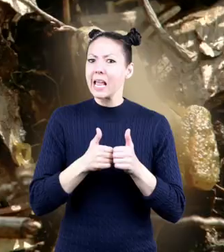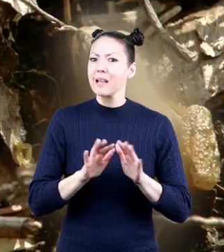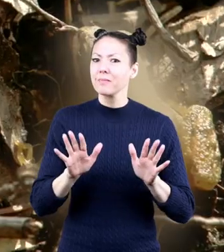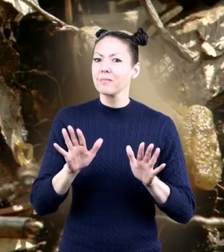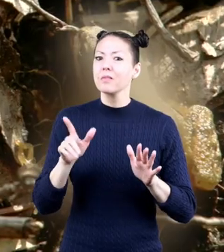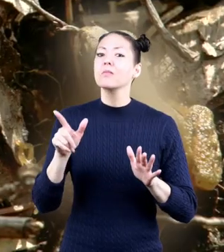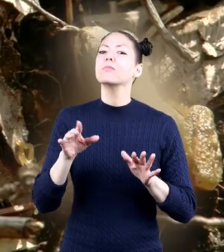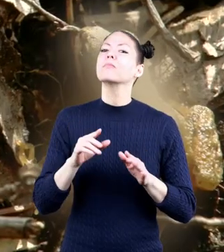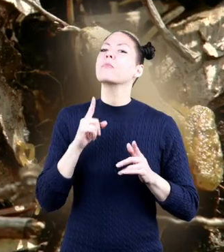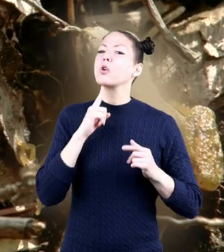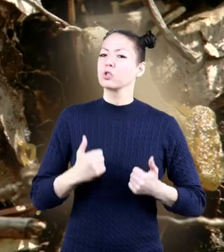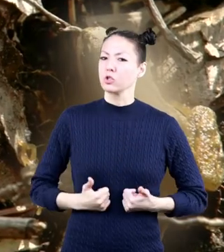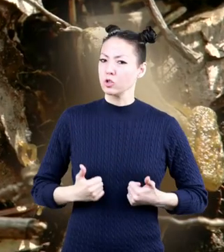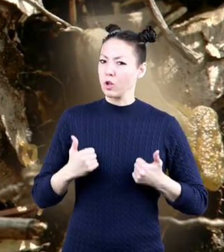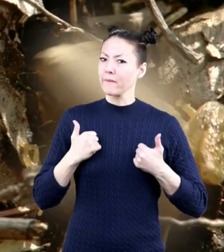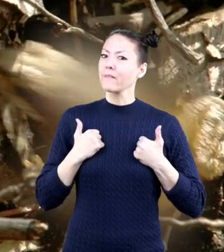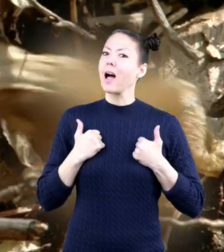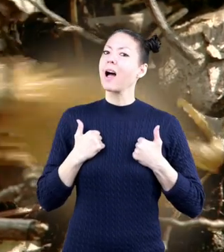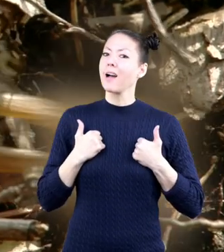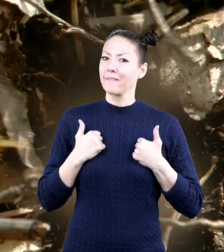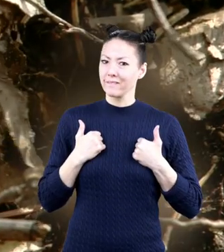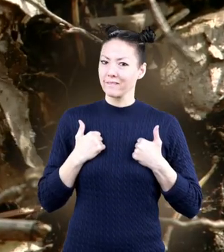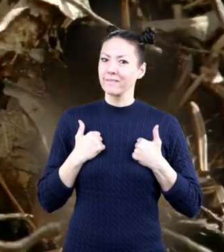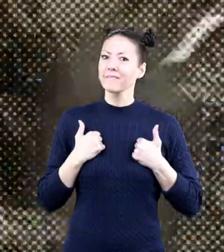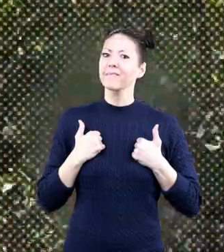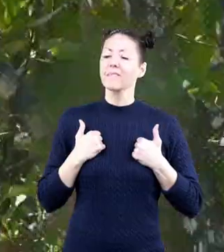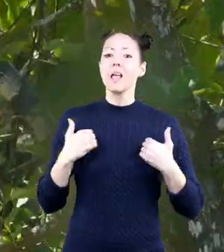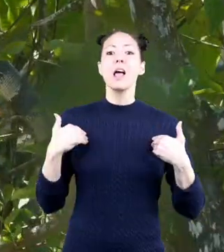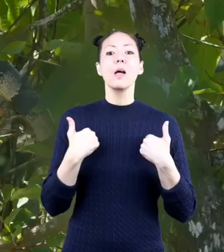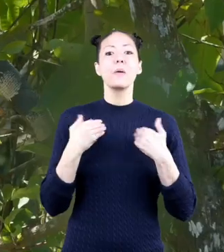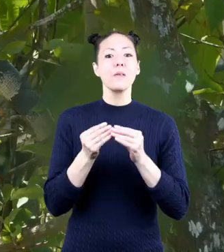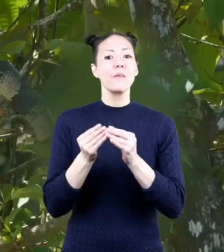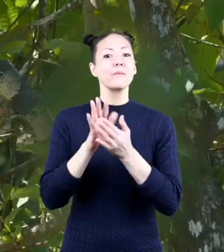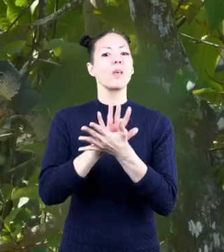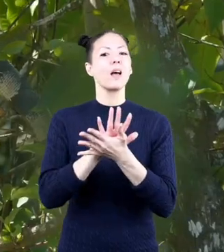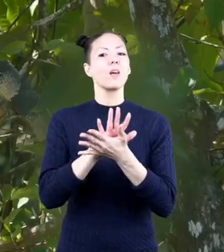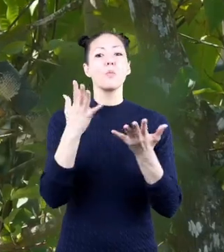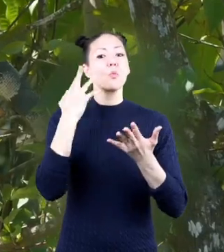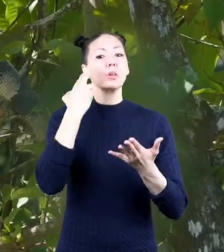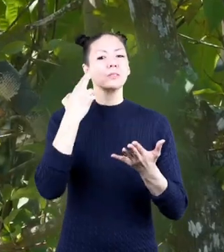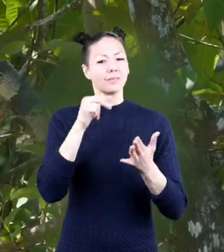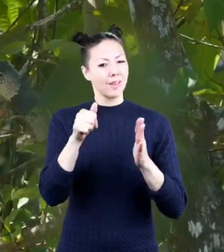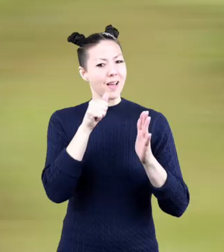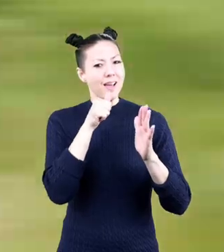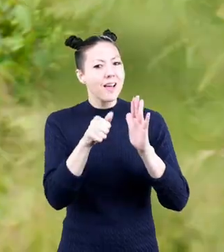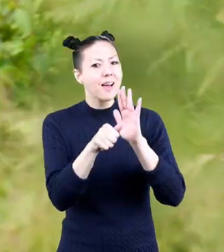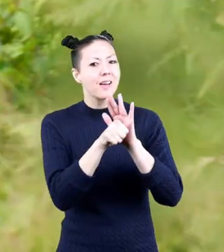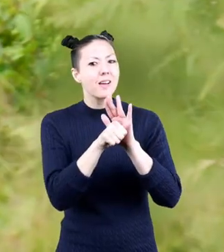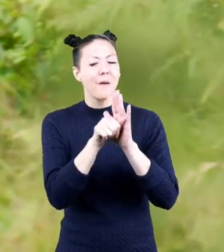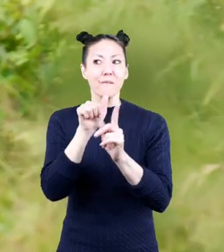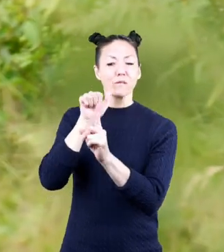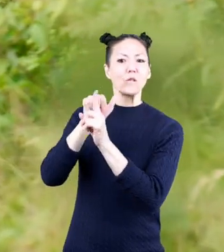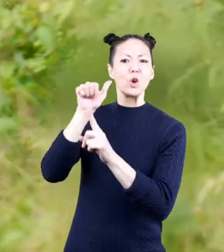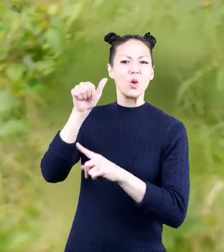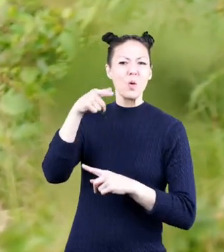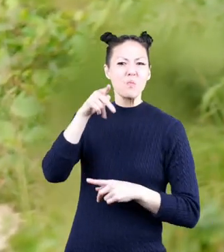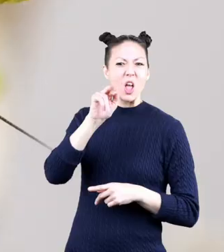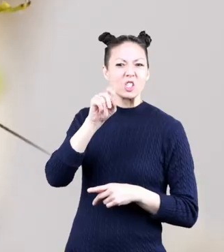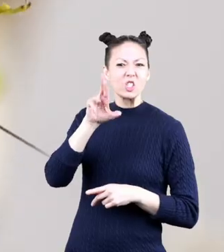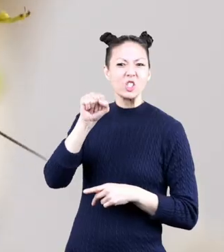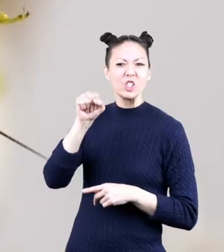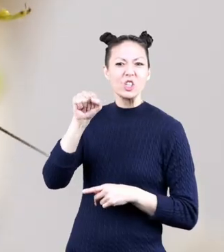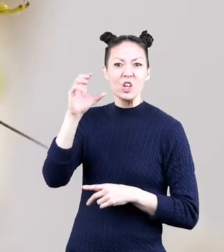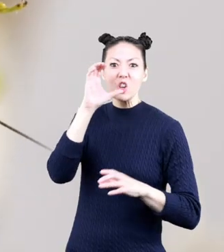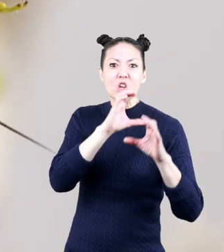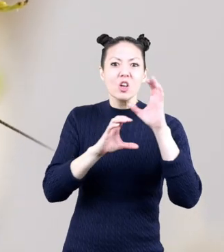It is essential for survival. Animals use camouflage to hide or fool predators that are